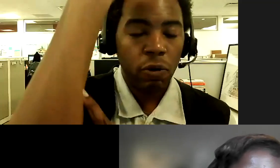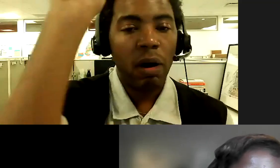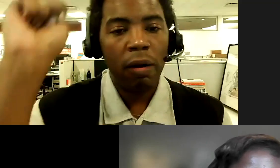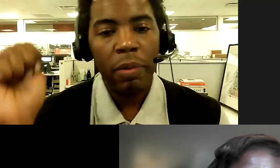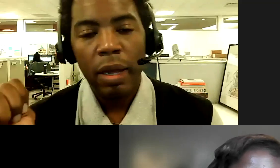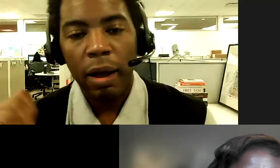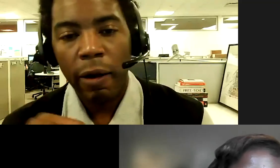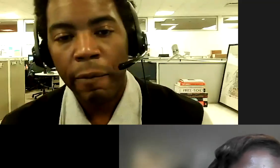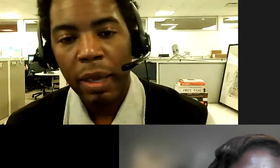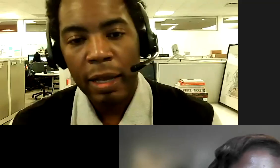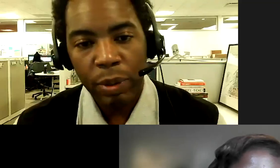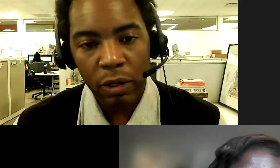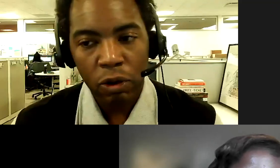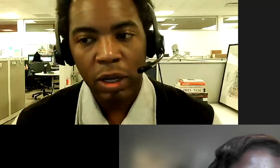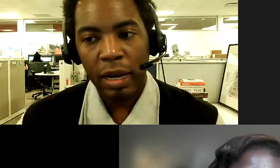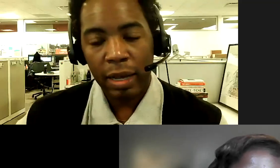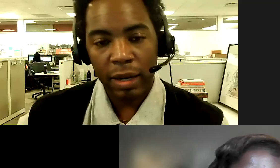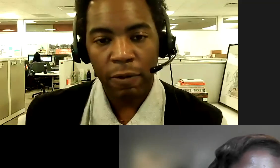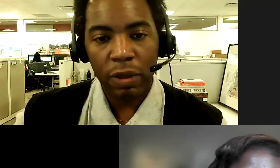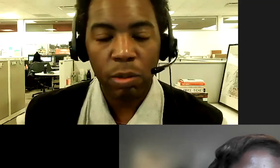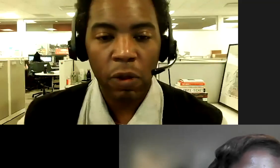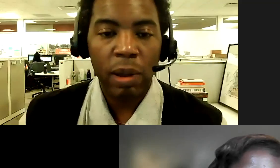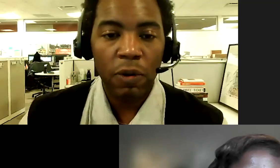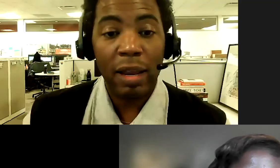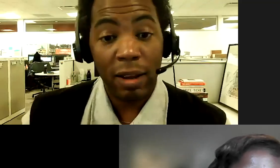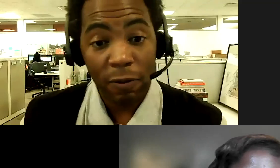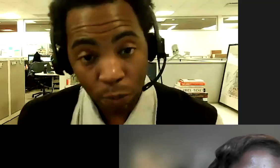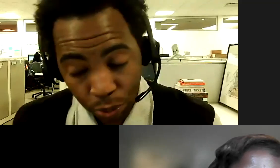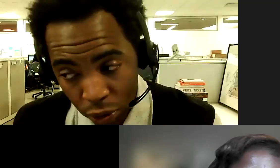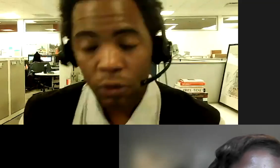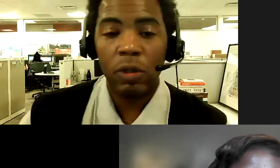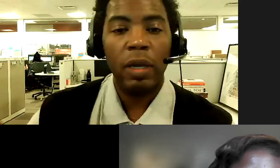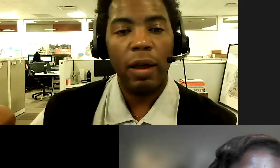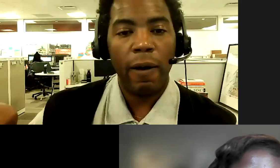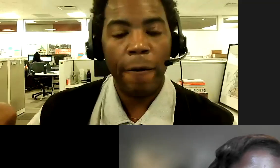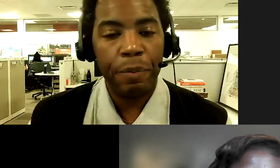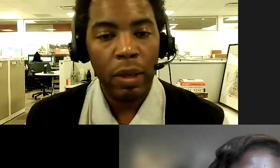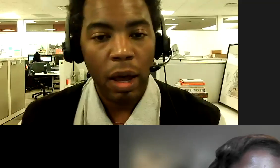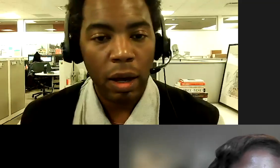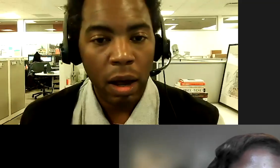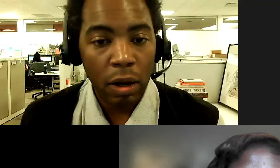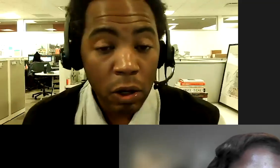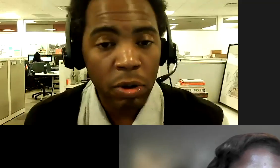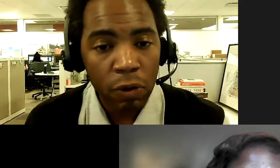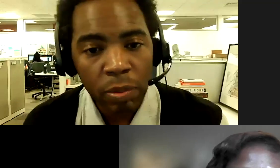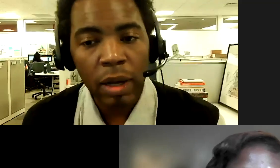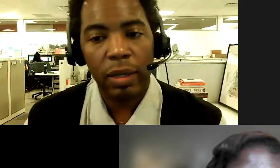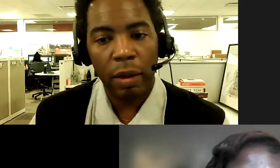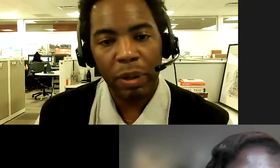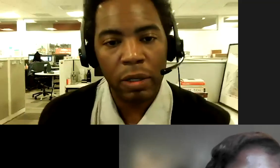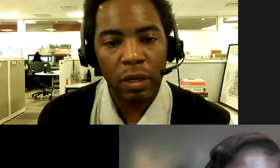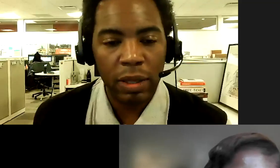skin of the forearm, um, it's been associated. It can, the smaller amount can produce, um, a good immune